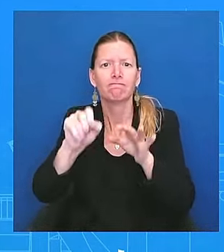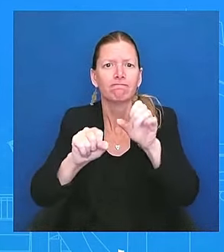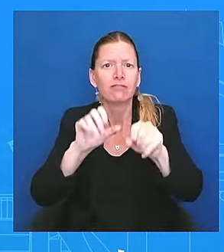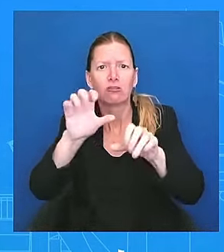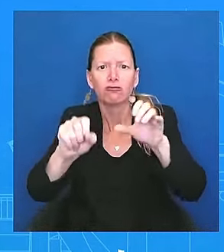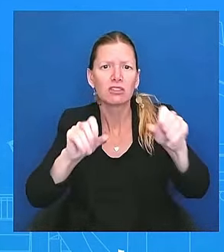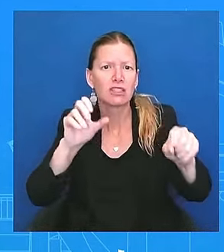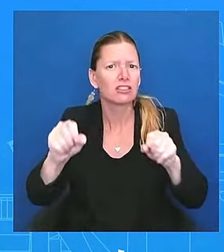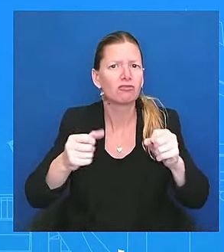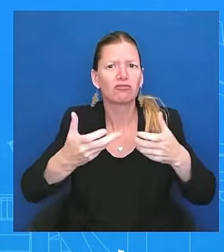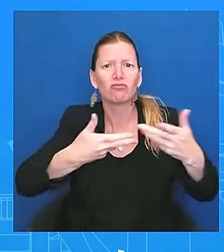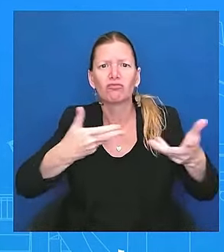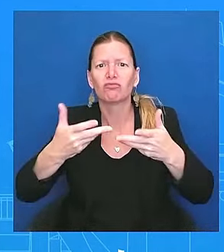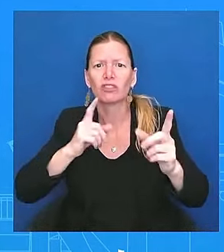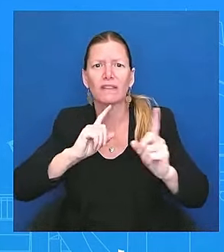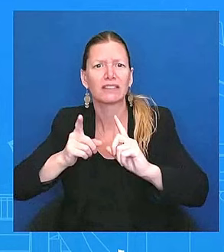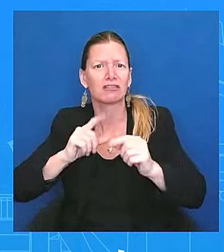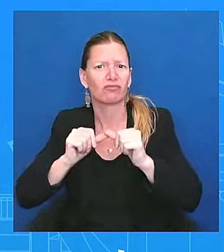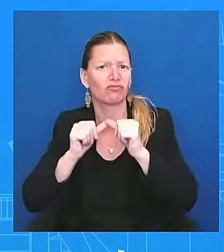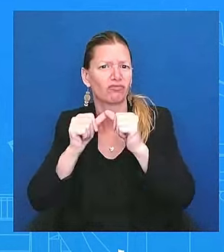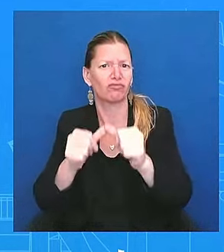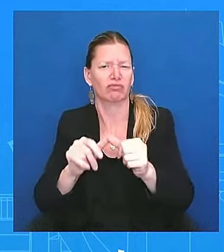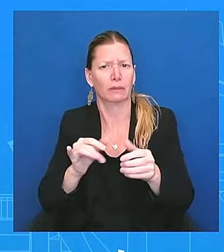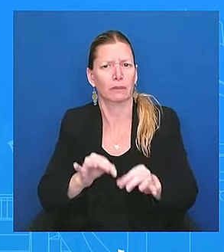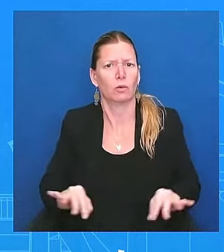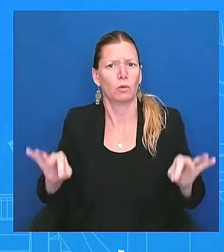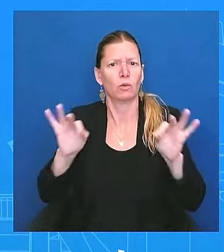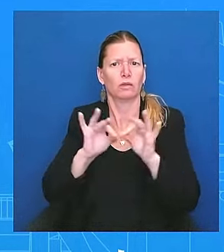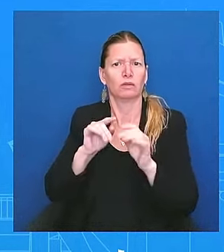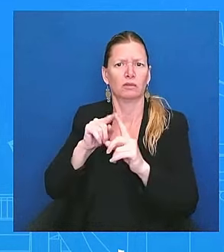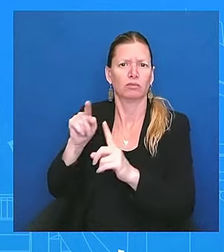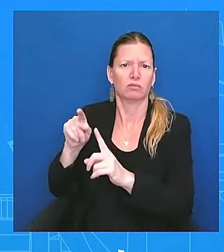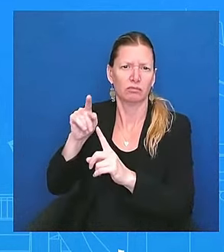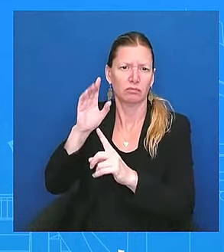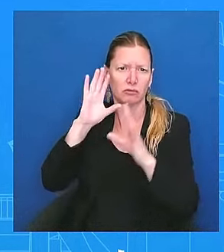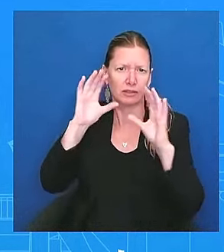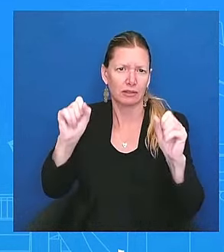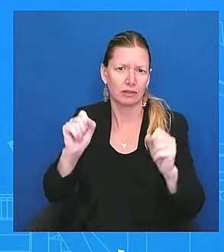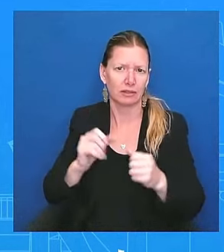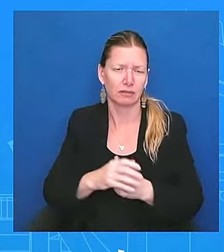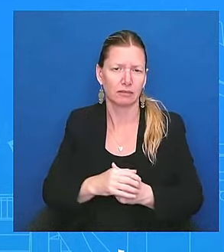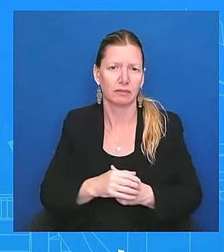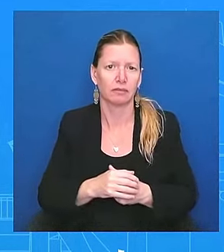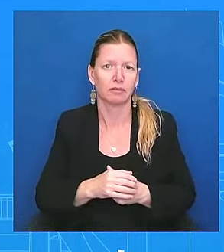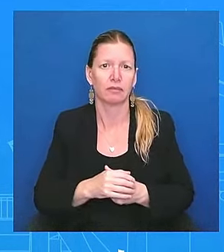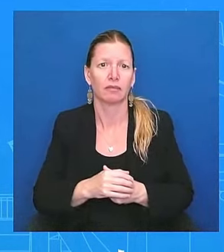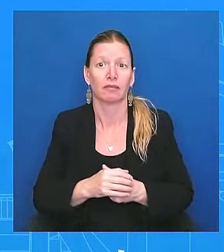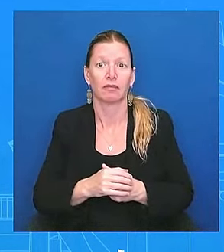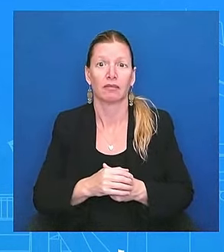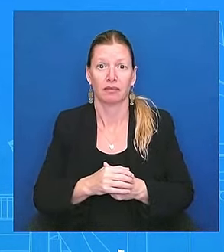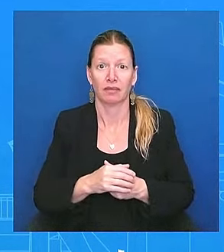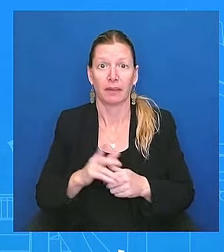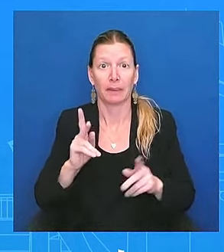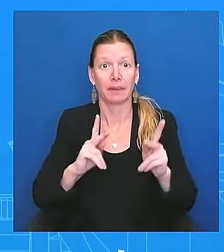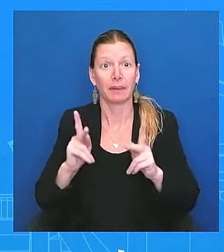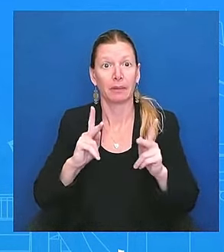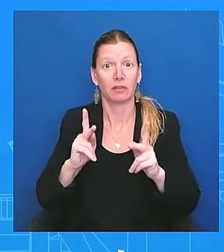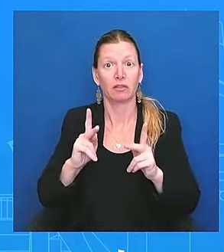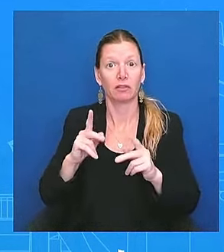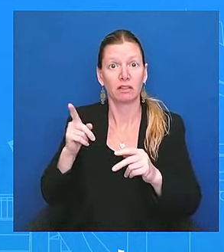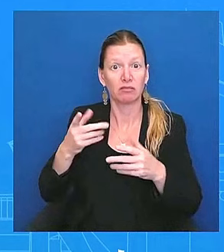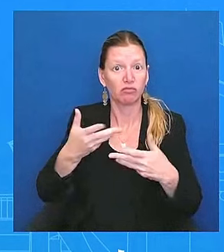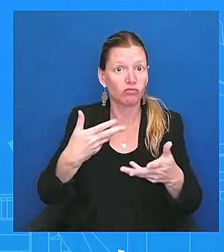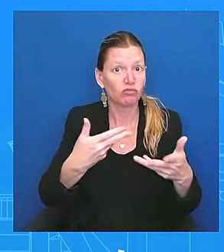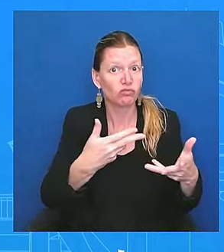And the folks that I laid out, uh, that he, uh, spoke to or, or, some of them have been his